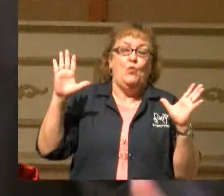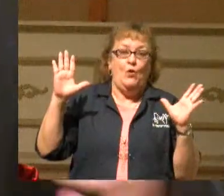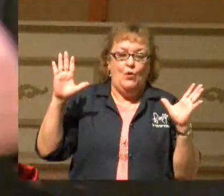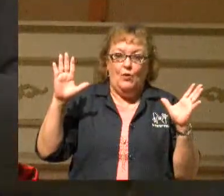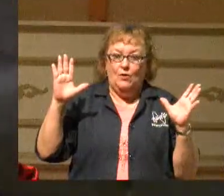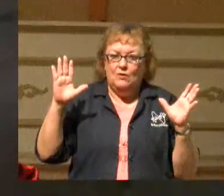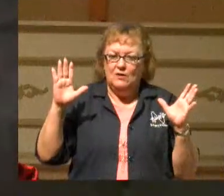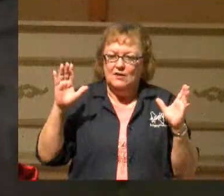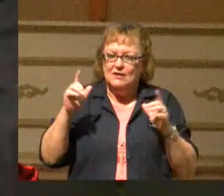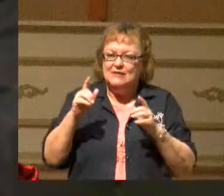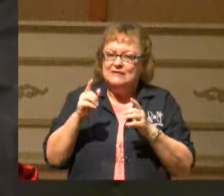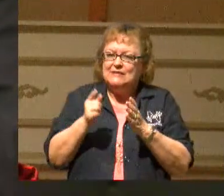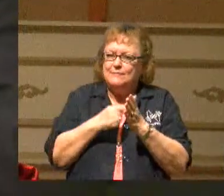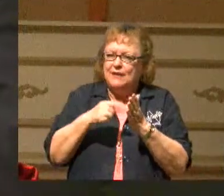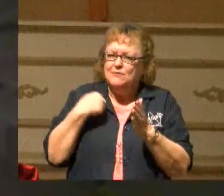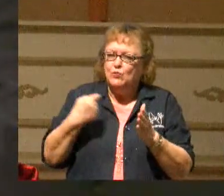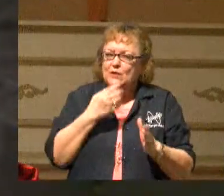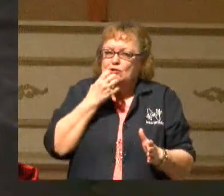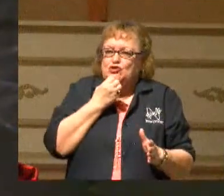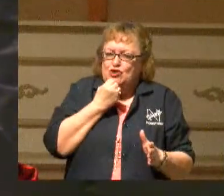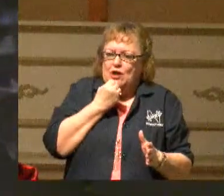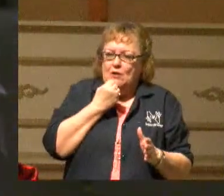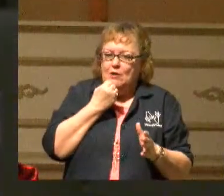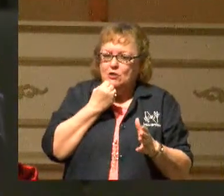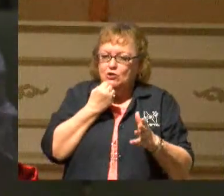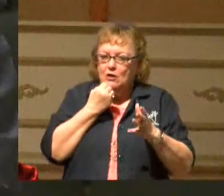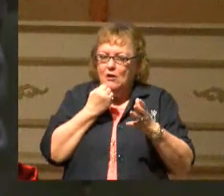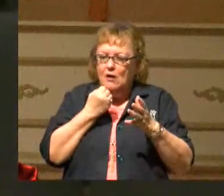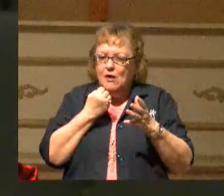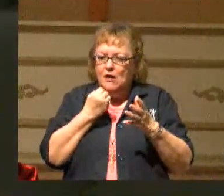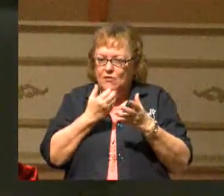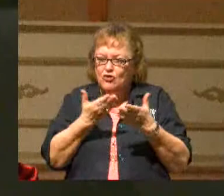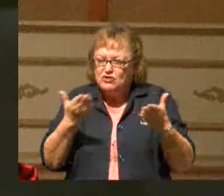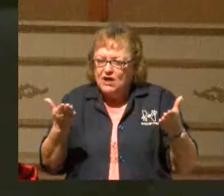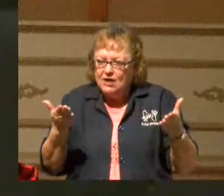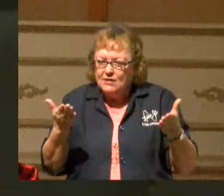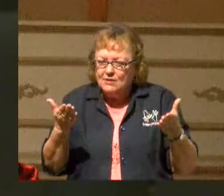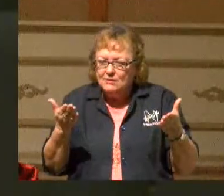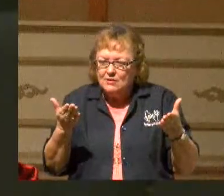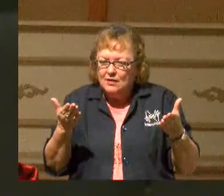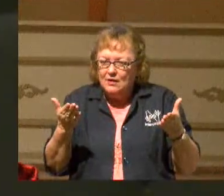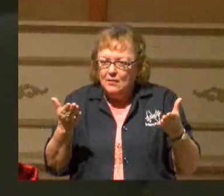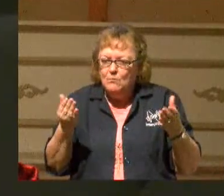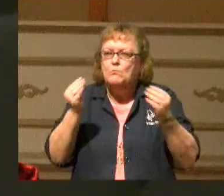cherish those to the exclusion of worshiping God.